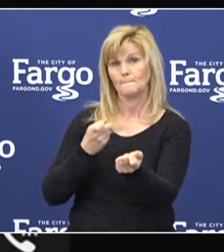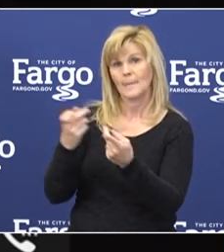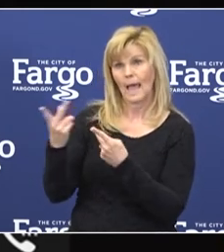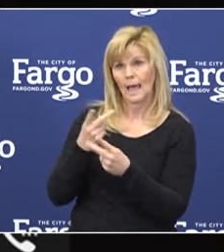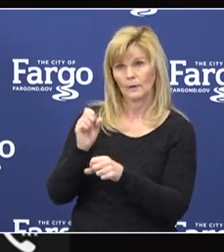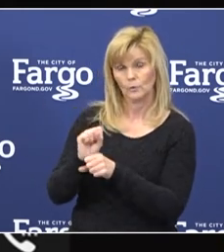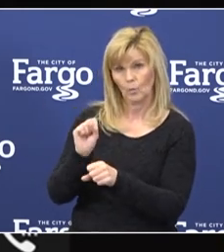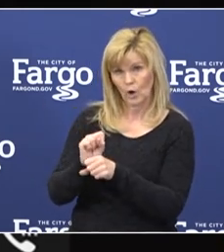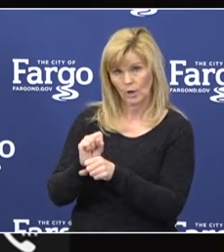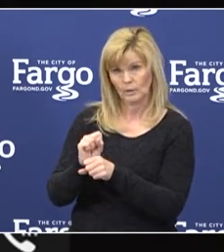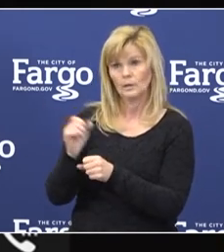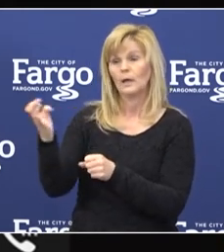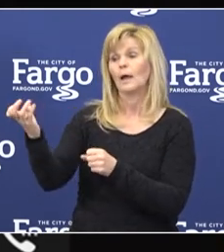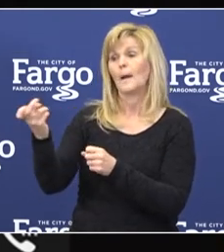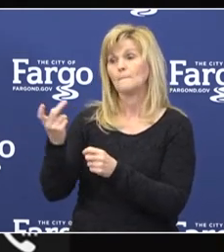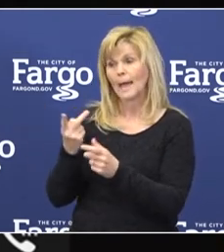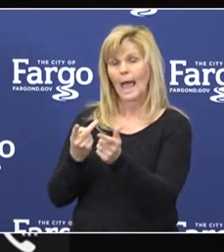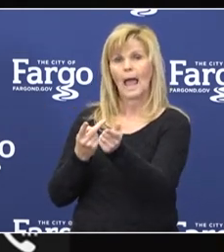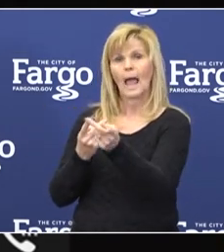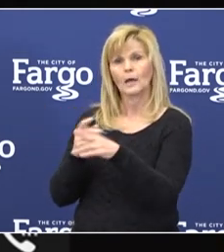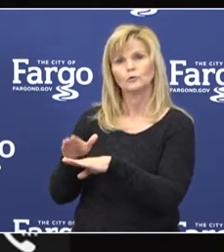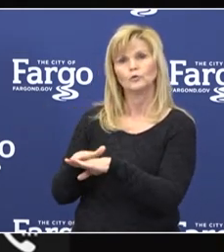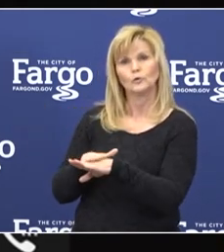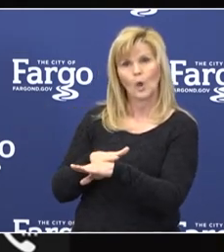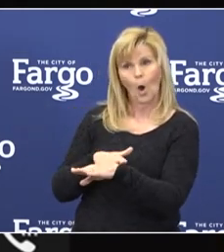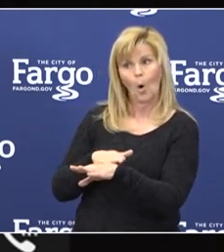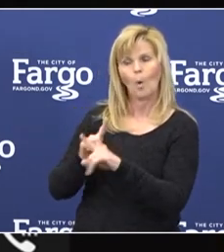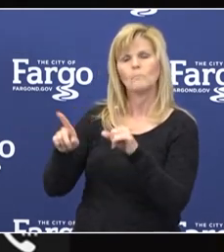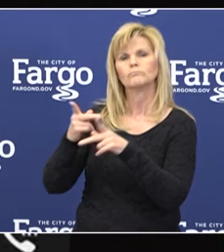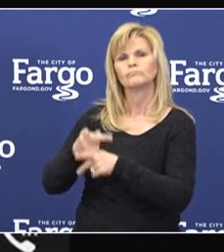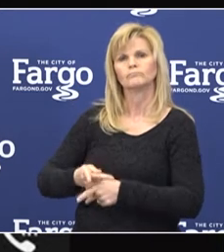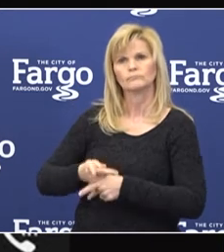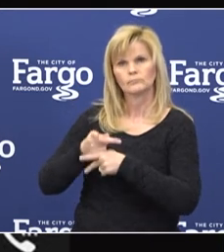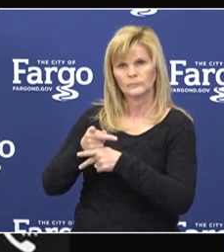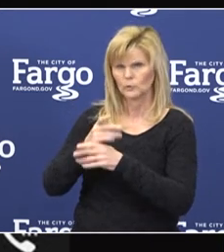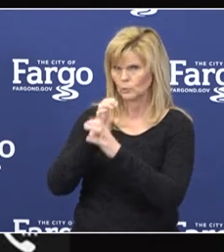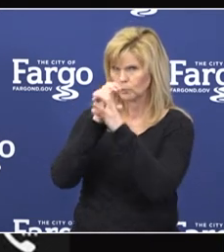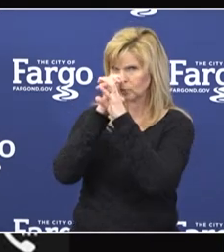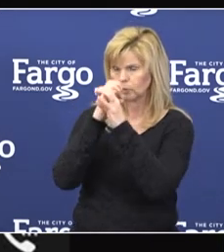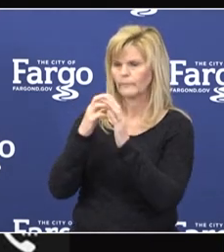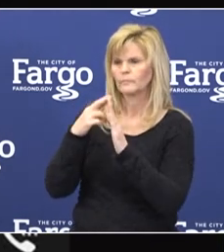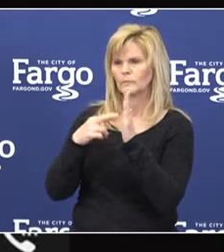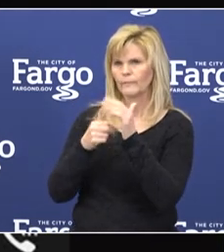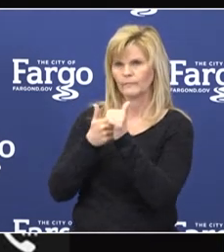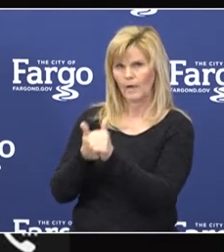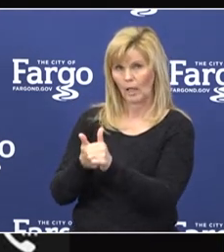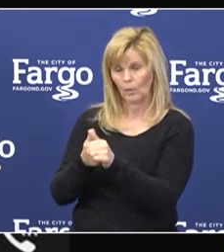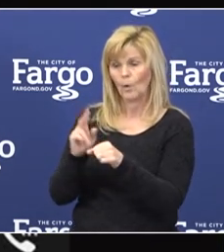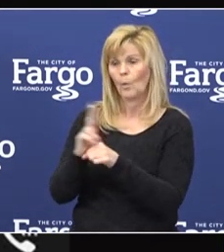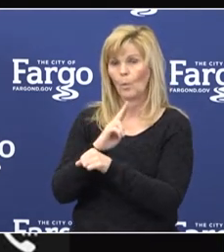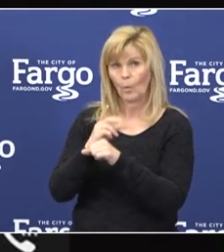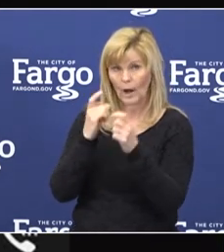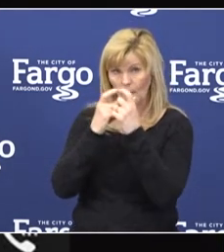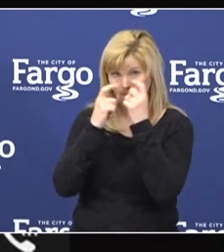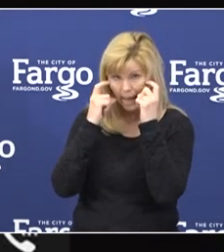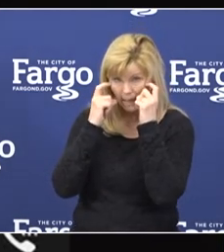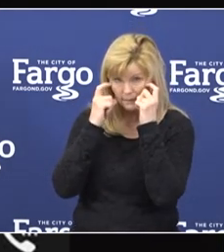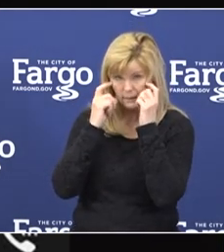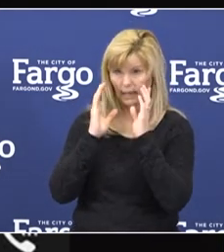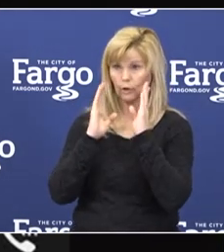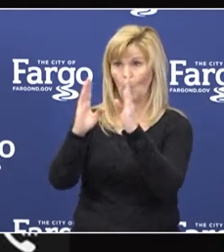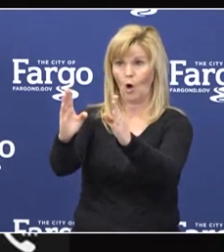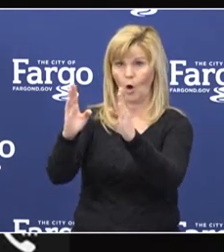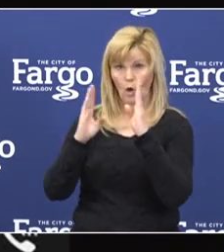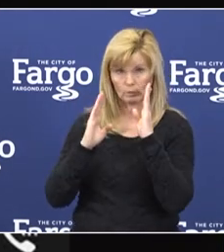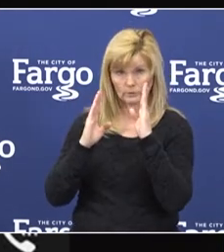The return is being slowly ramped up with the utmost caution and strict protocols, which includes wearing masks in hallways and